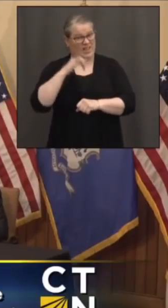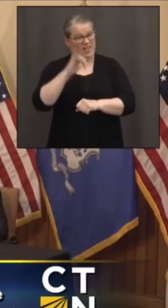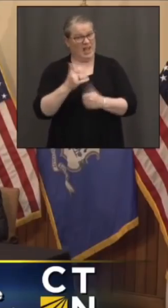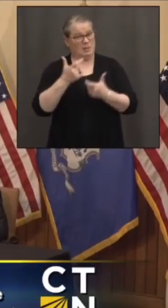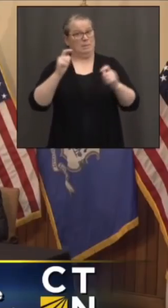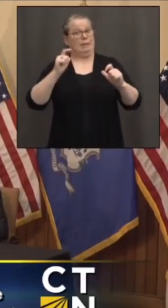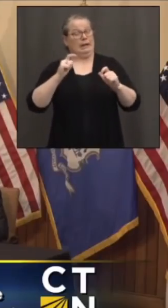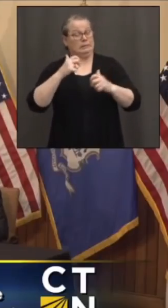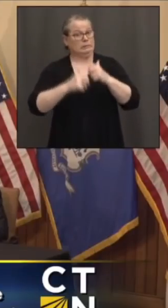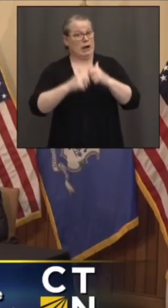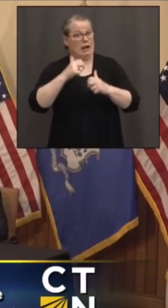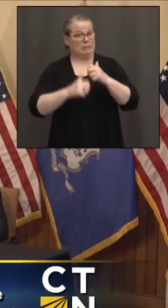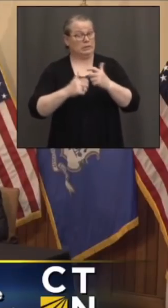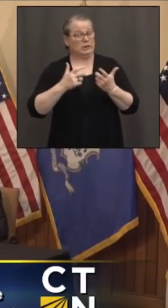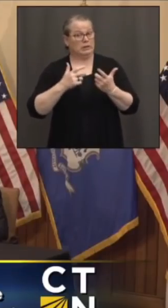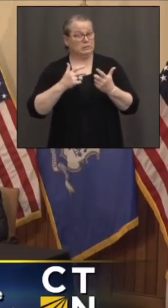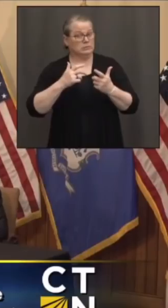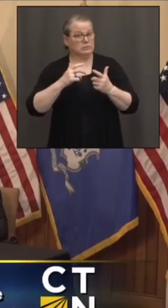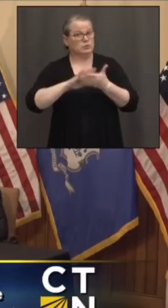How concerning is it for you?